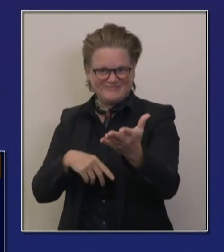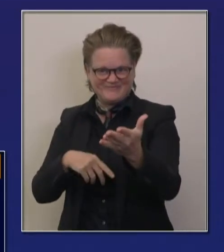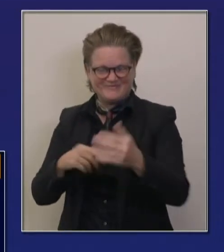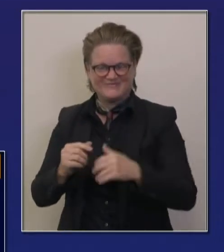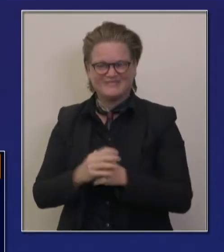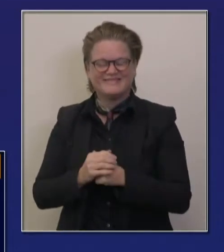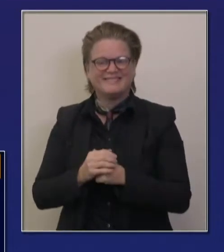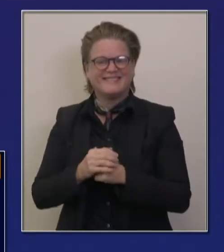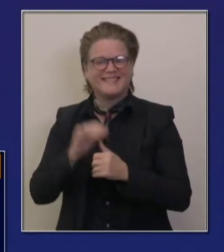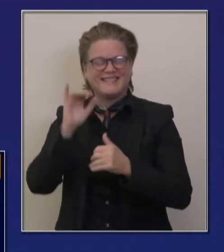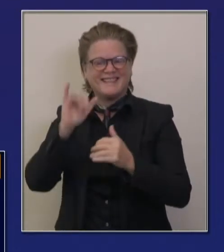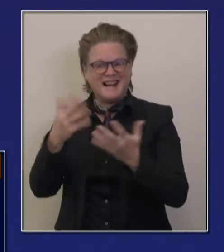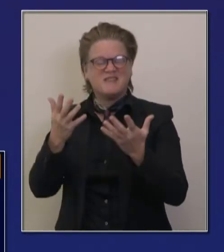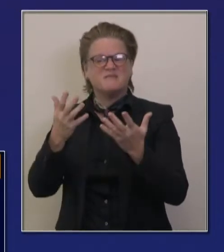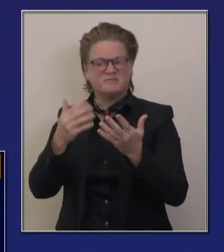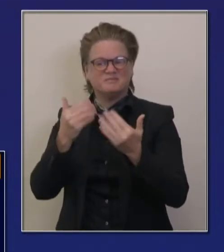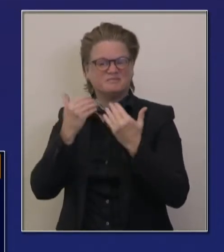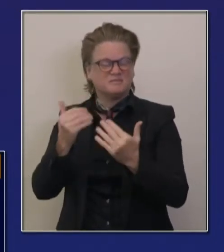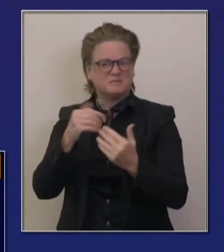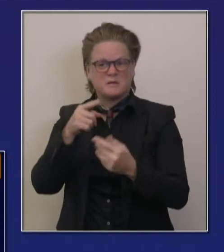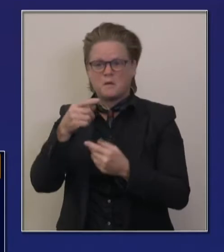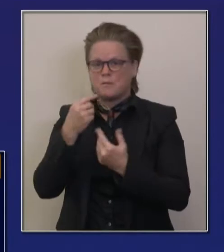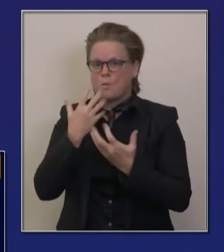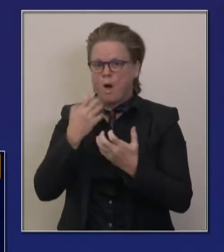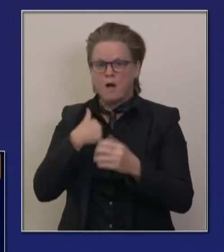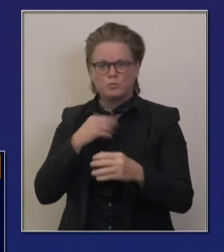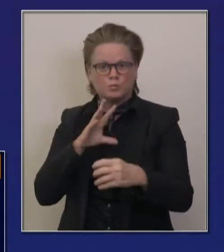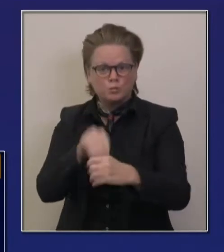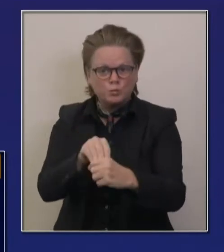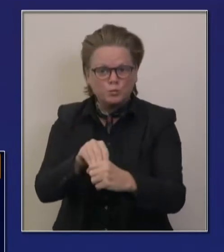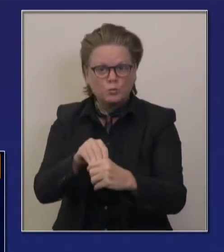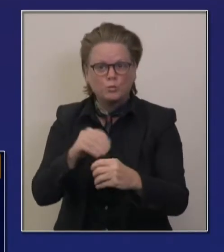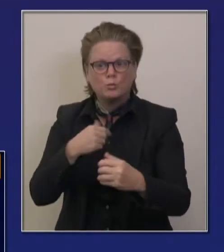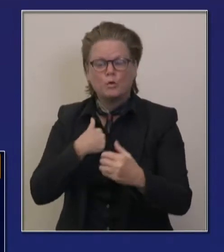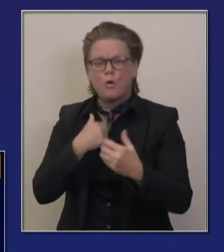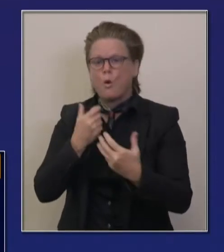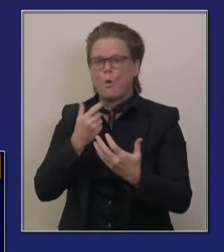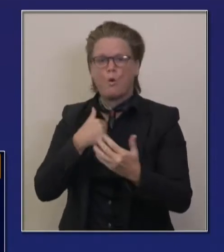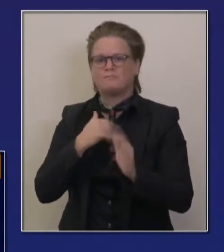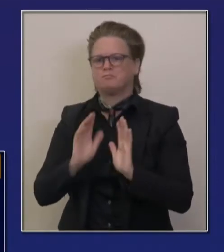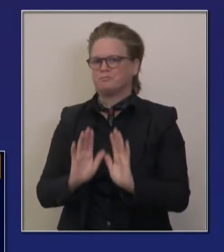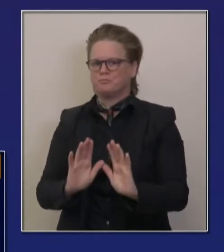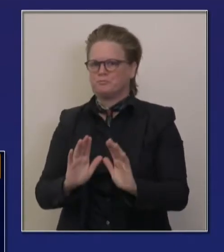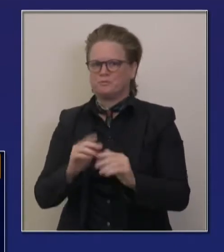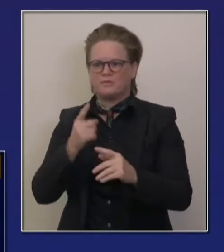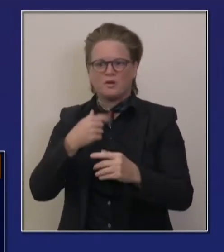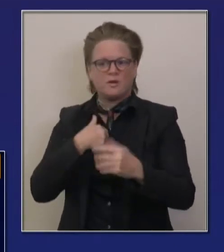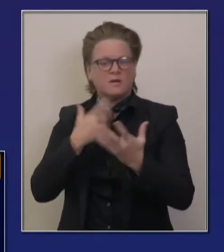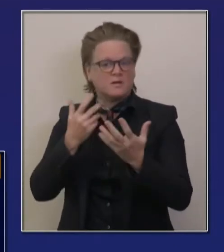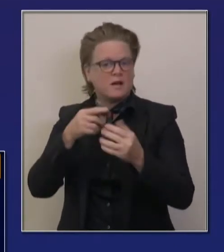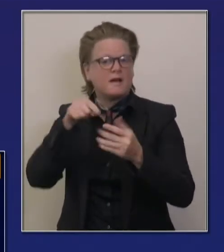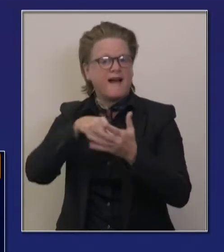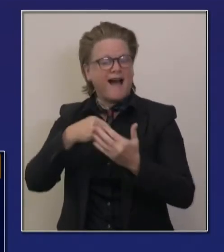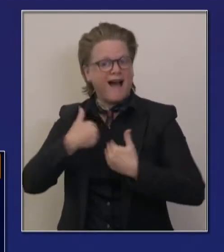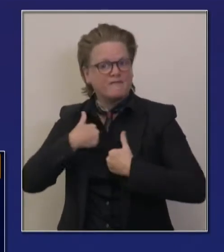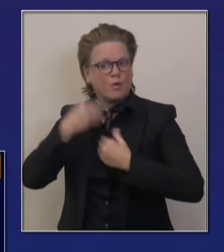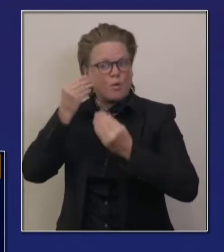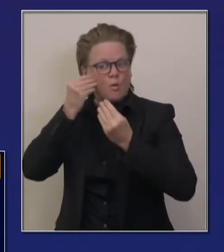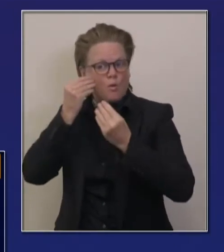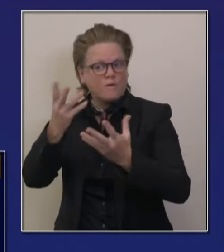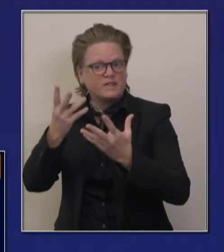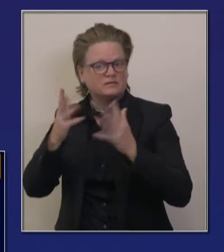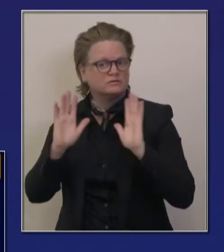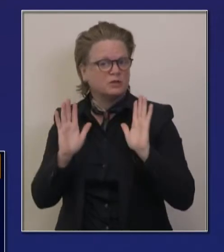opt-in opportunity for individuals to participate in a notification protocol, an opt-in,